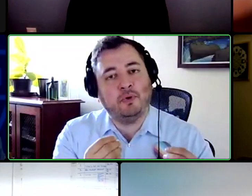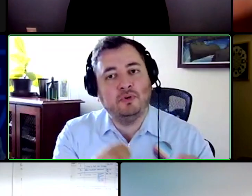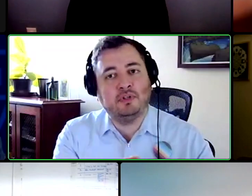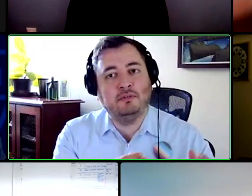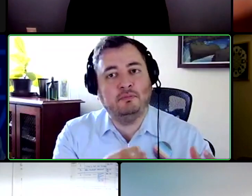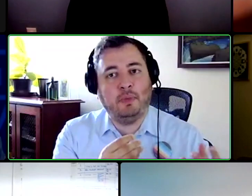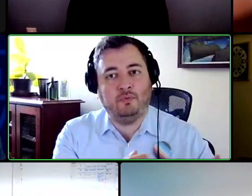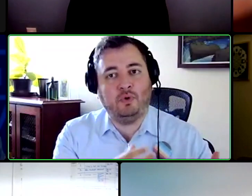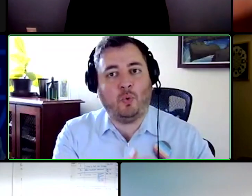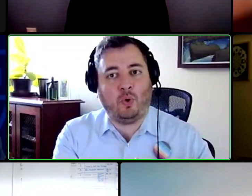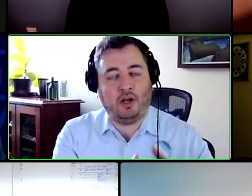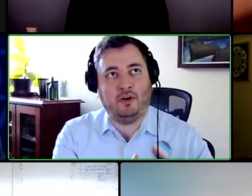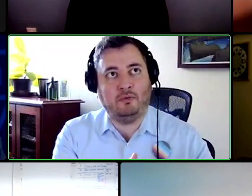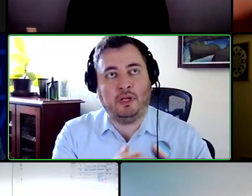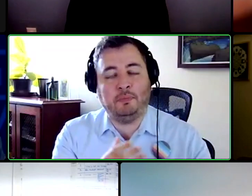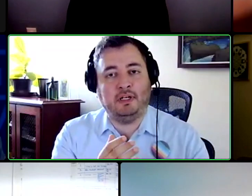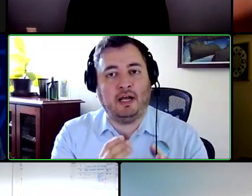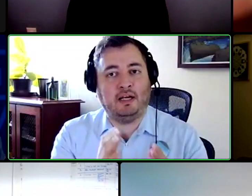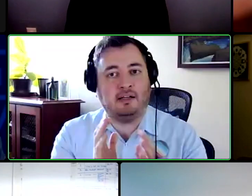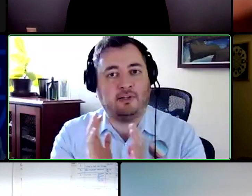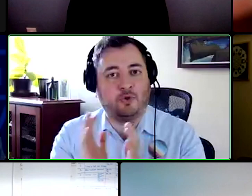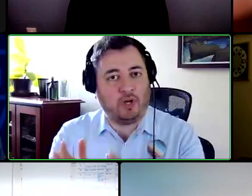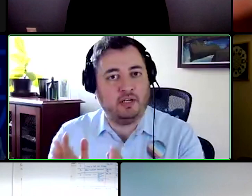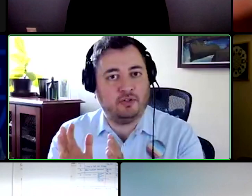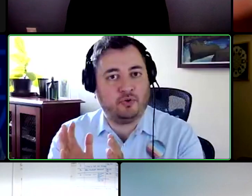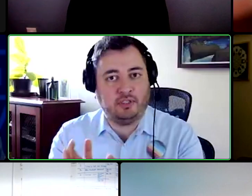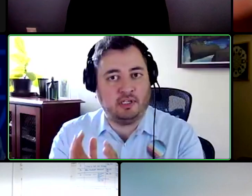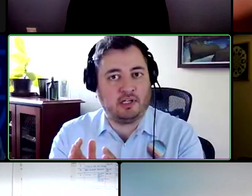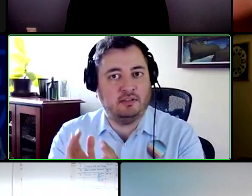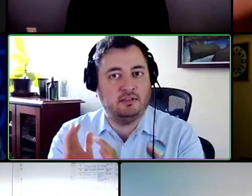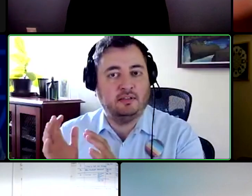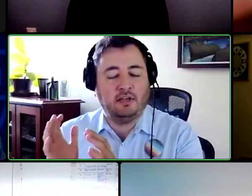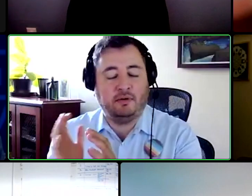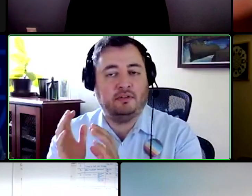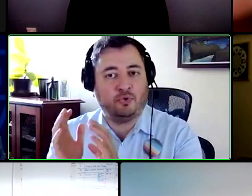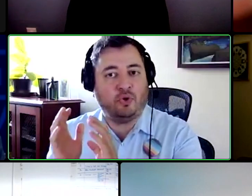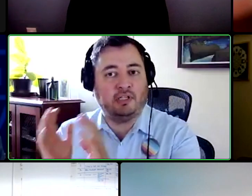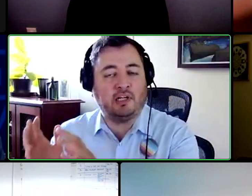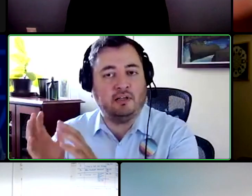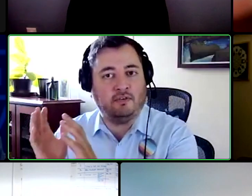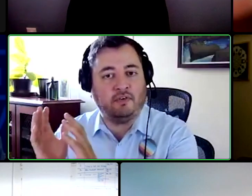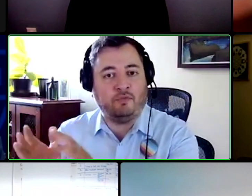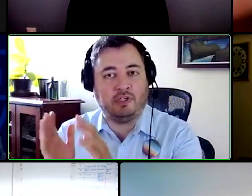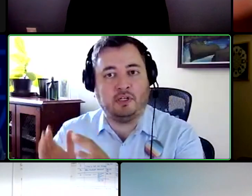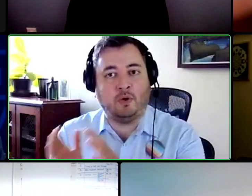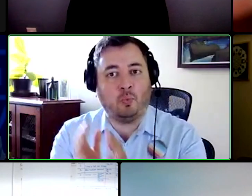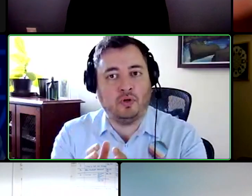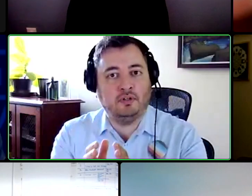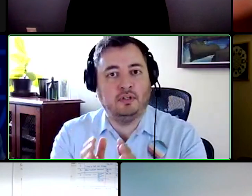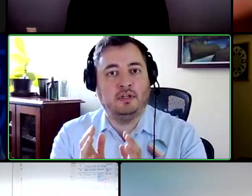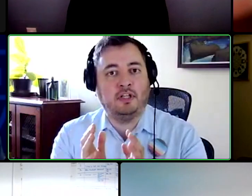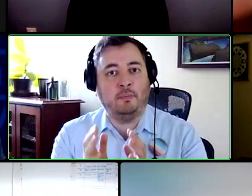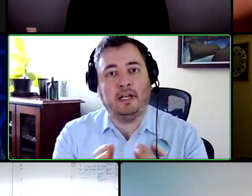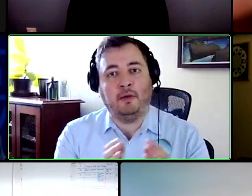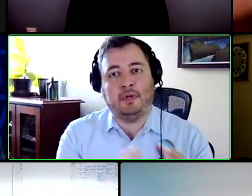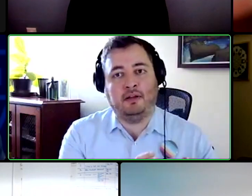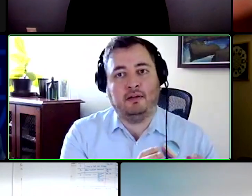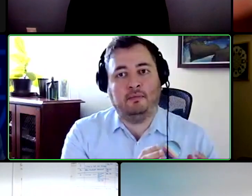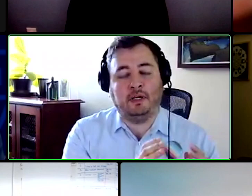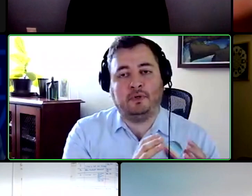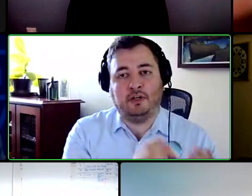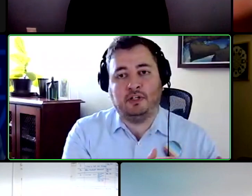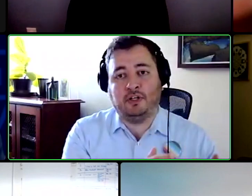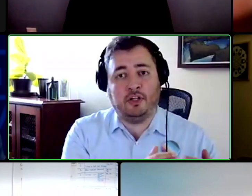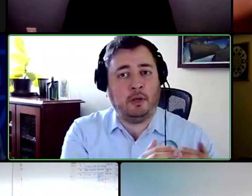the person may require maybe not a straight transition translation of every single word they may not